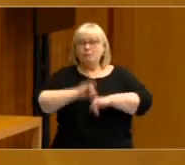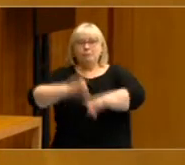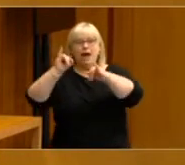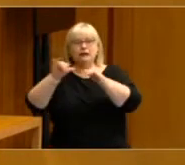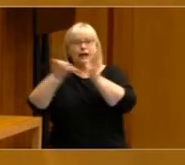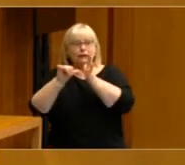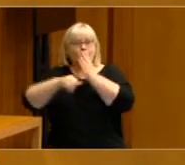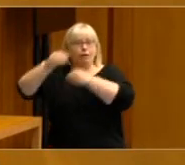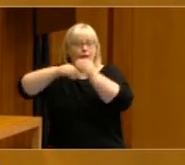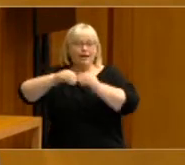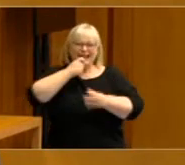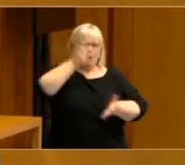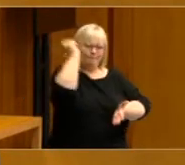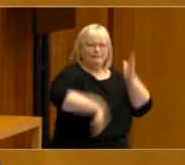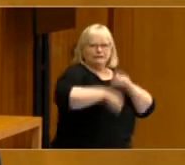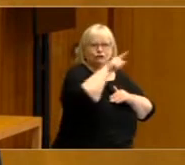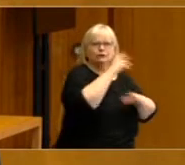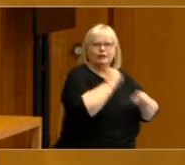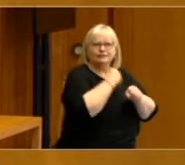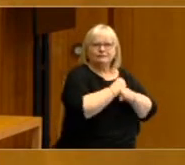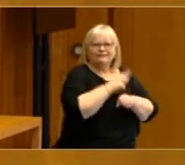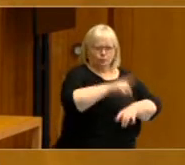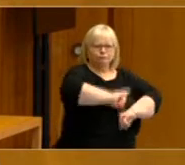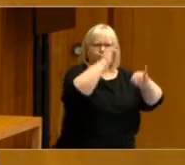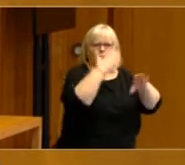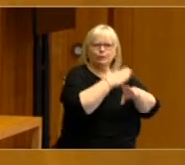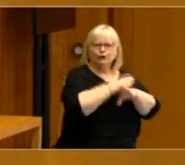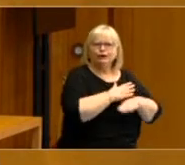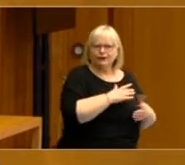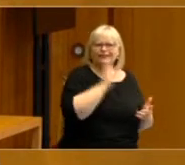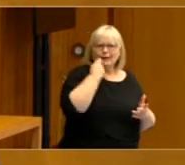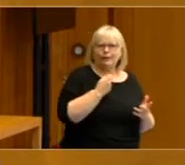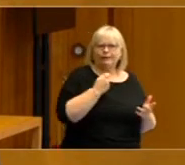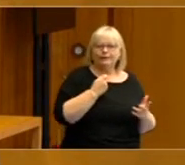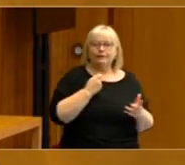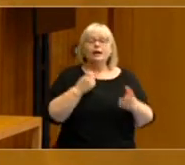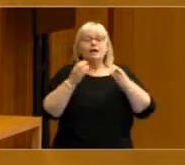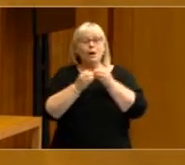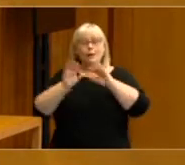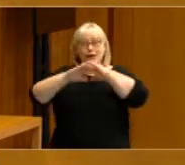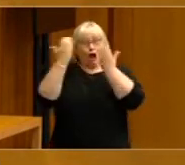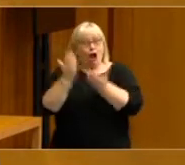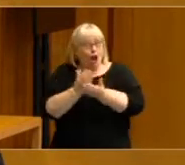performance. Although in the context of a global crisis,